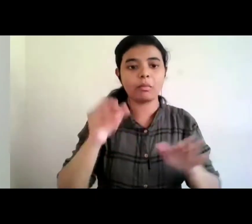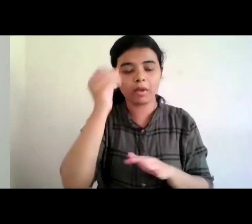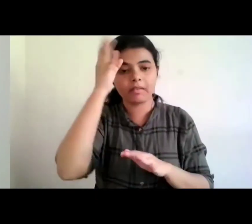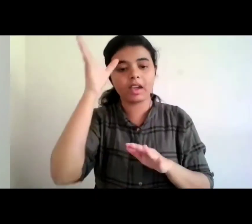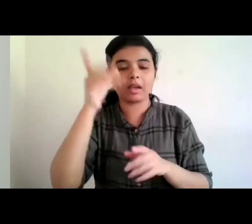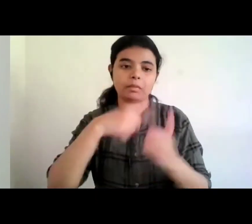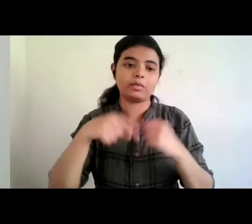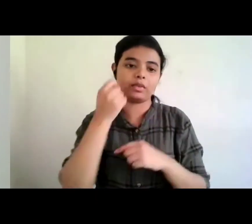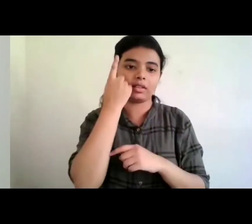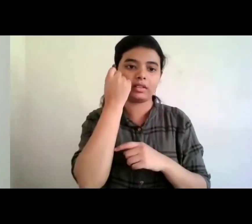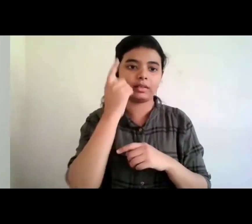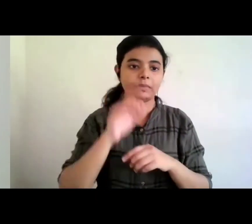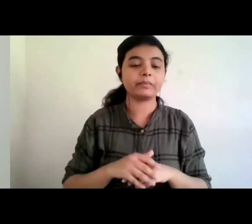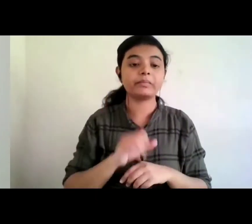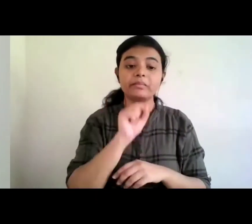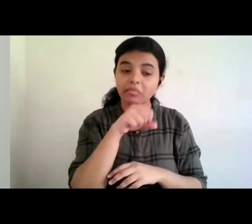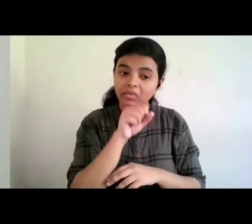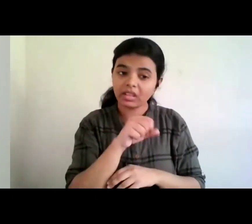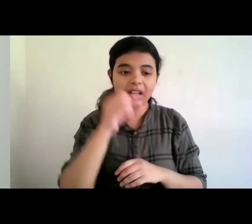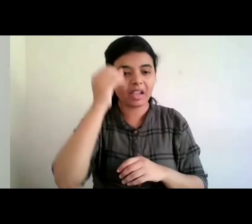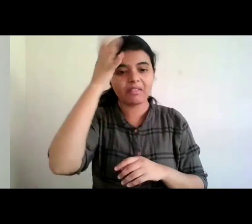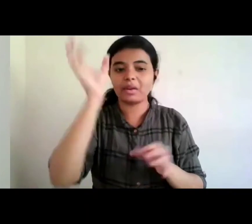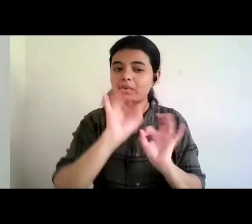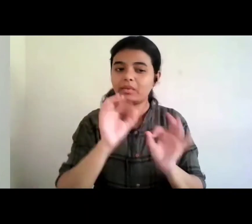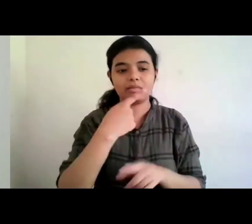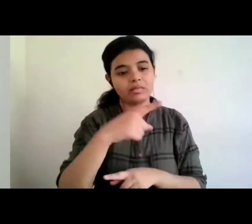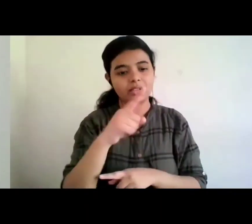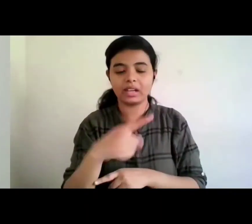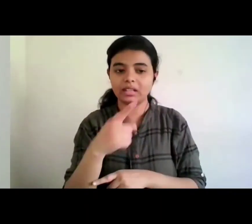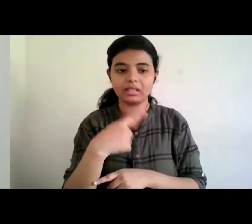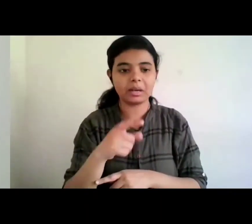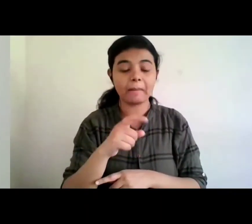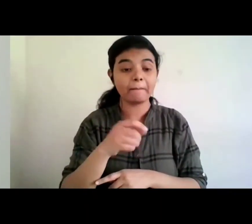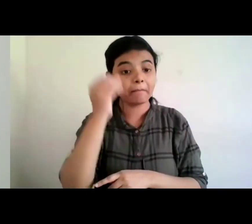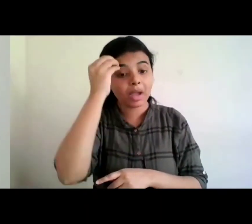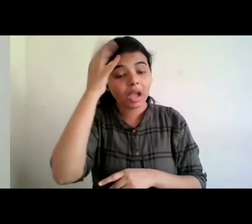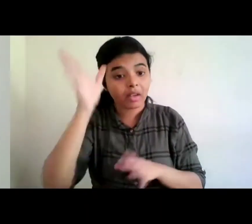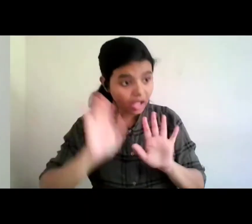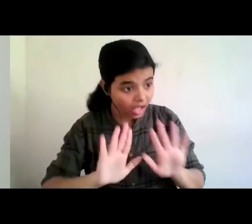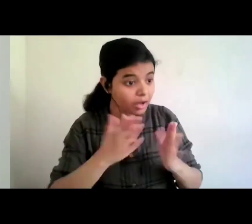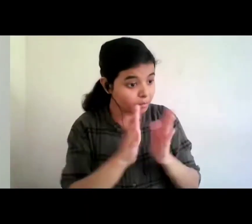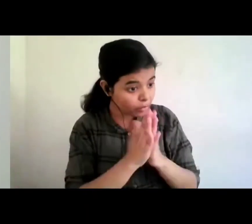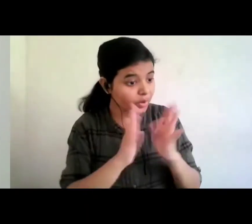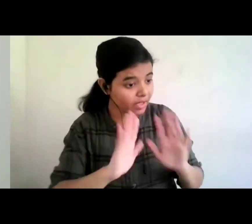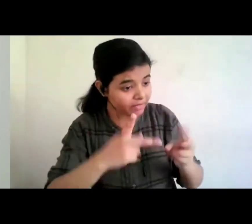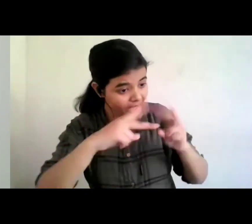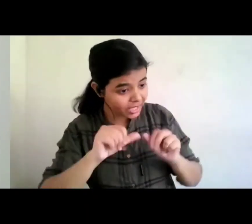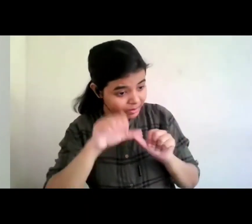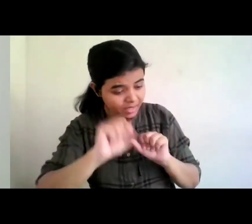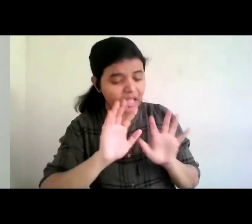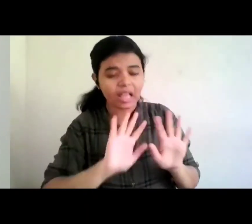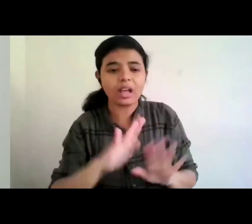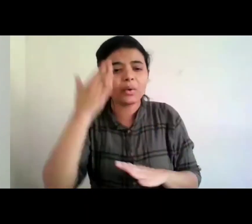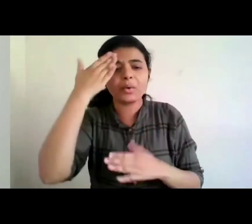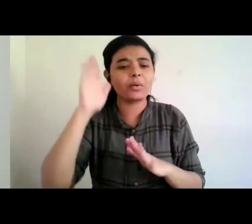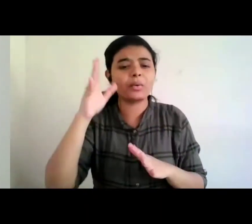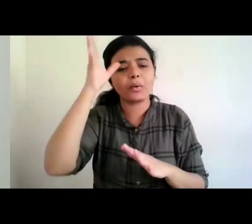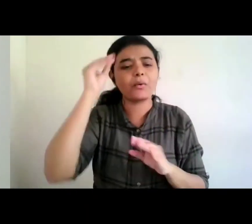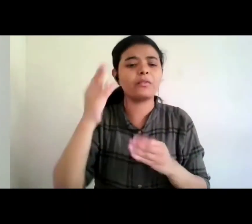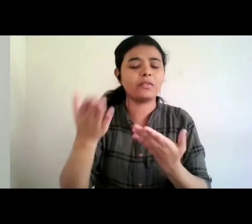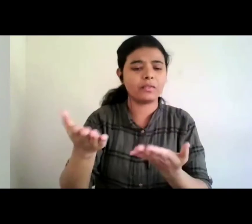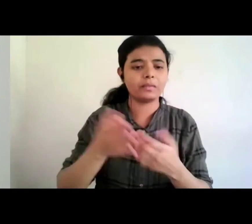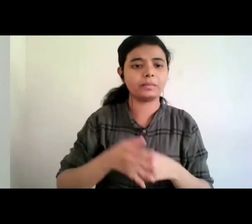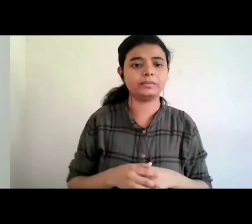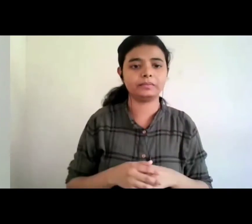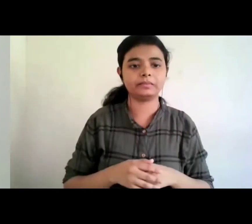awareness is also not there so people are people are not i heard that these things are possible even thank you